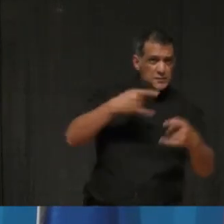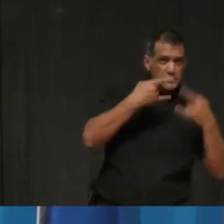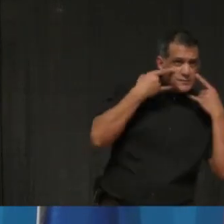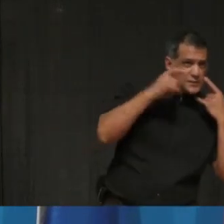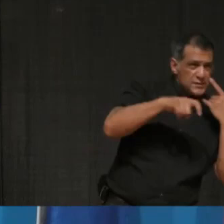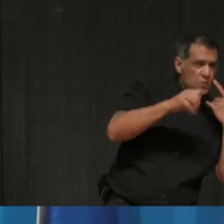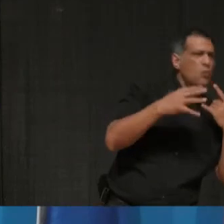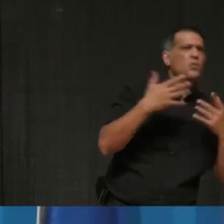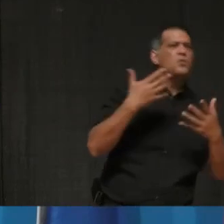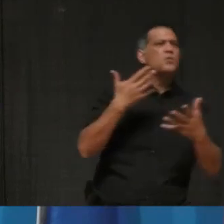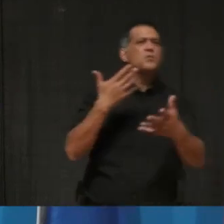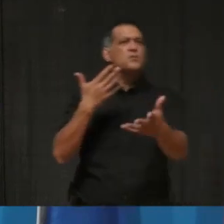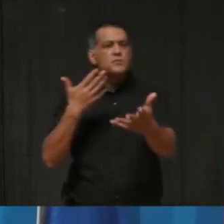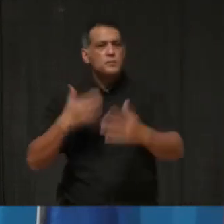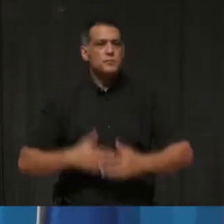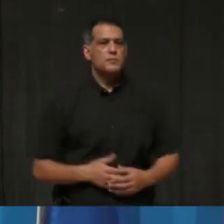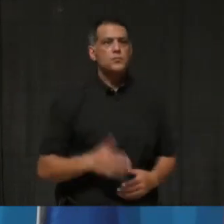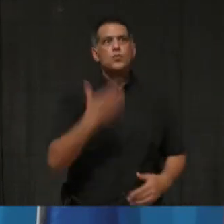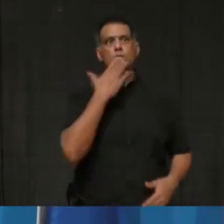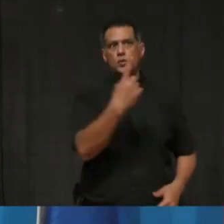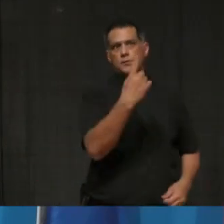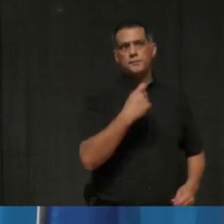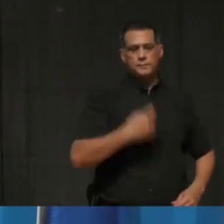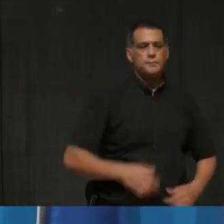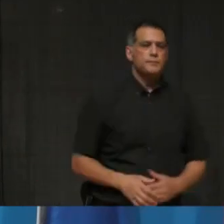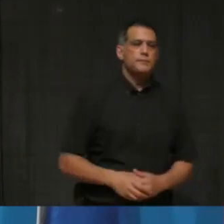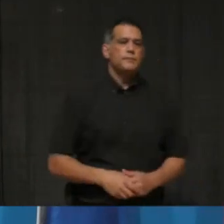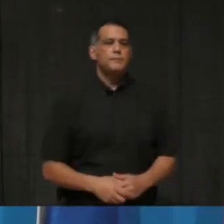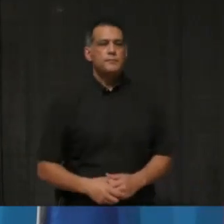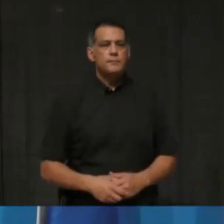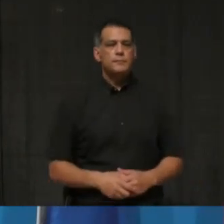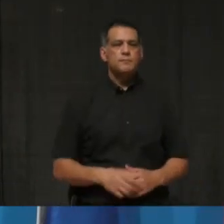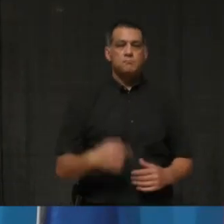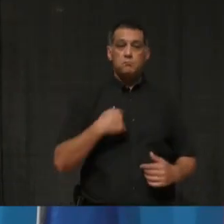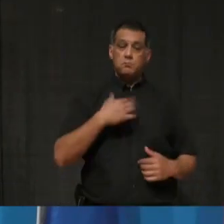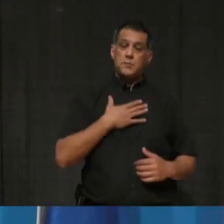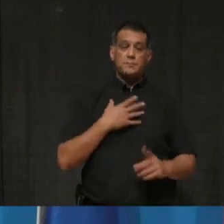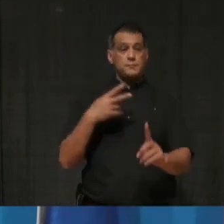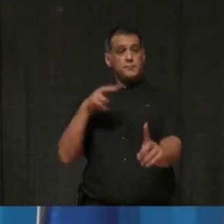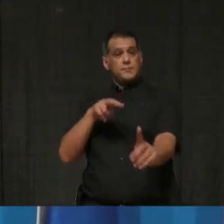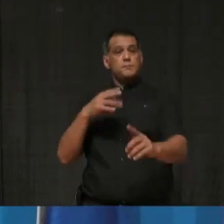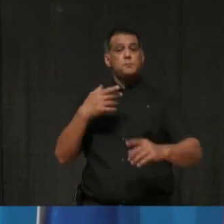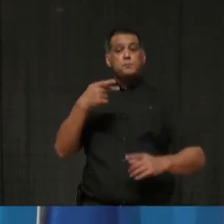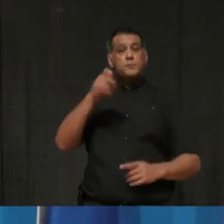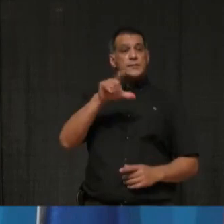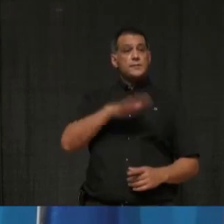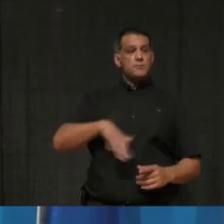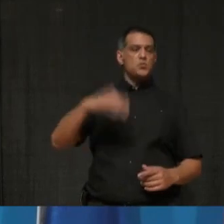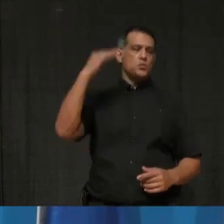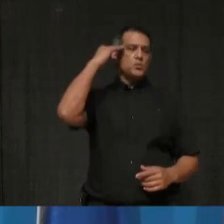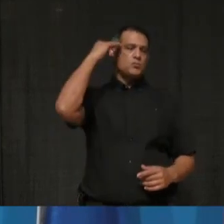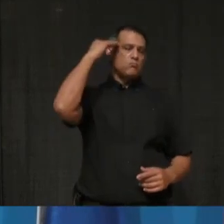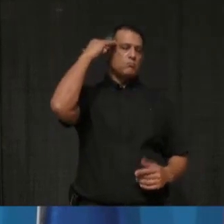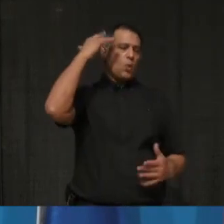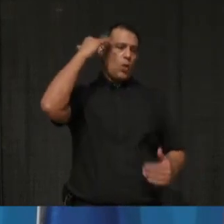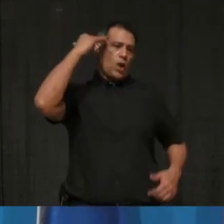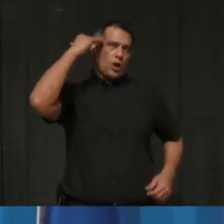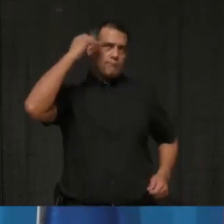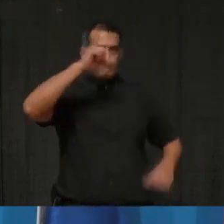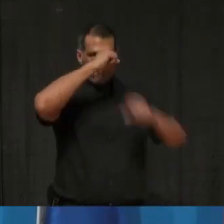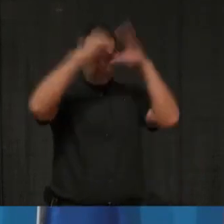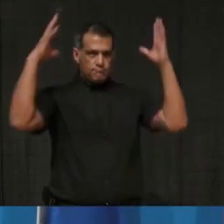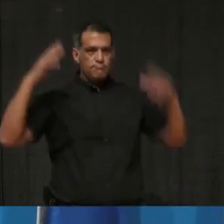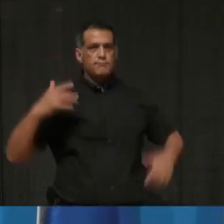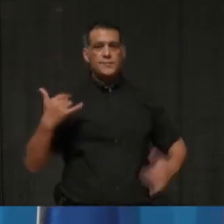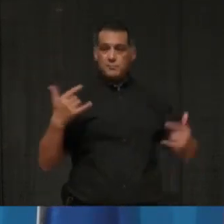so, you know, it's a great question. I think, uh, from our perspective here at the region appeal, we do know, uh, that, uh, it's ultimately trying to